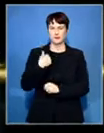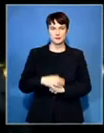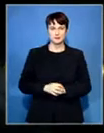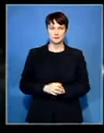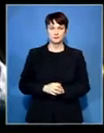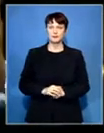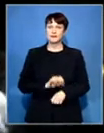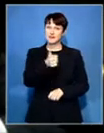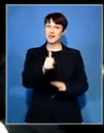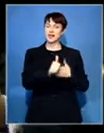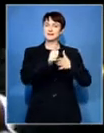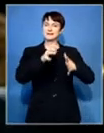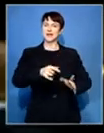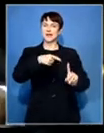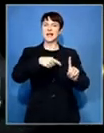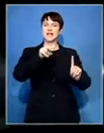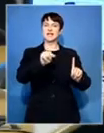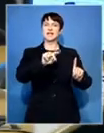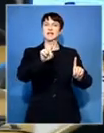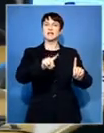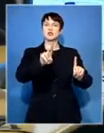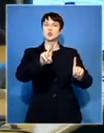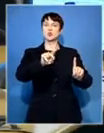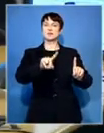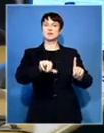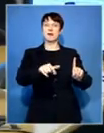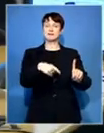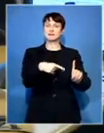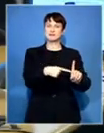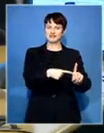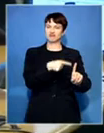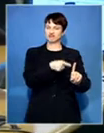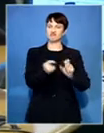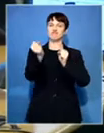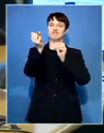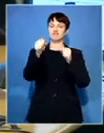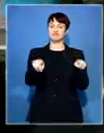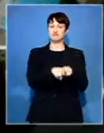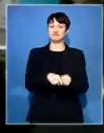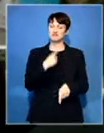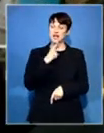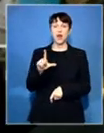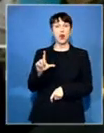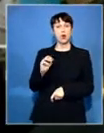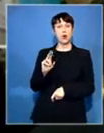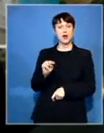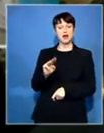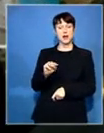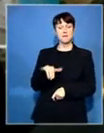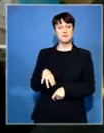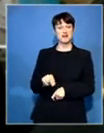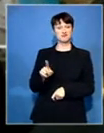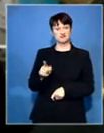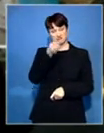One of the strike leaders, Kolani Nzouza, gave his evidence-in-chief. He blamed Lonmin's lack of caring for